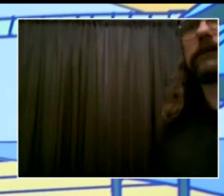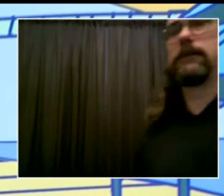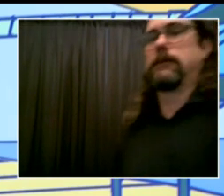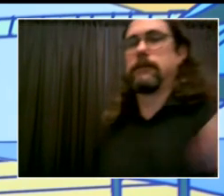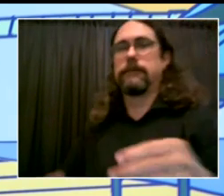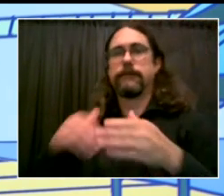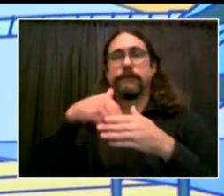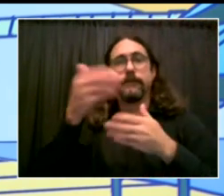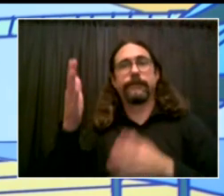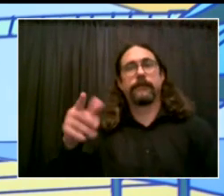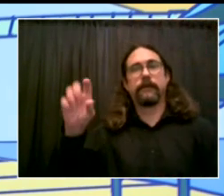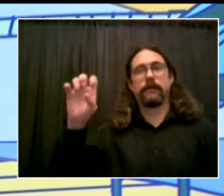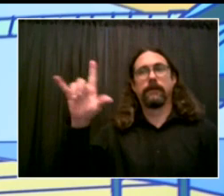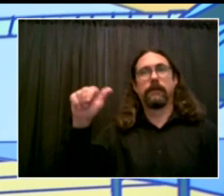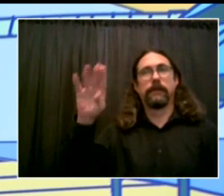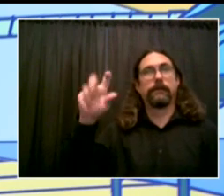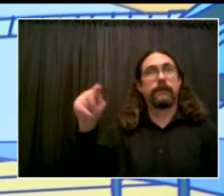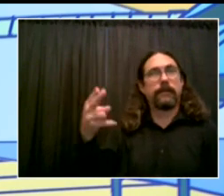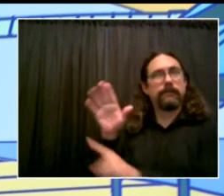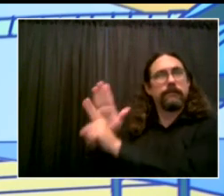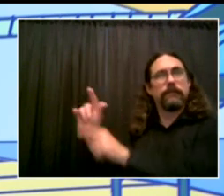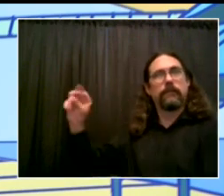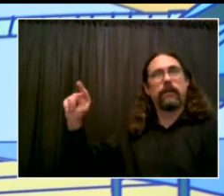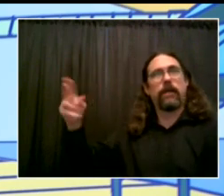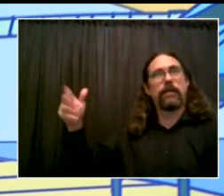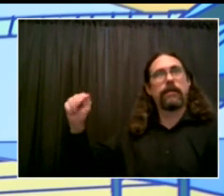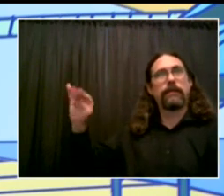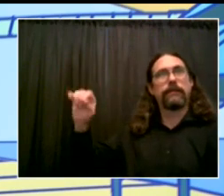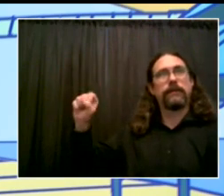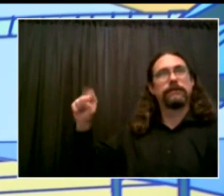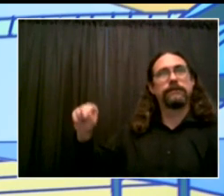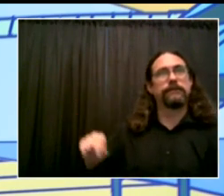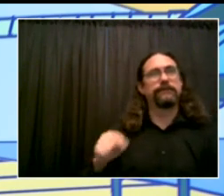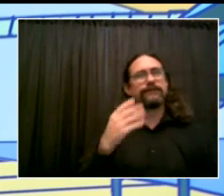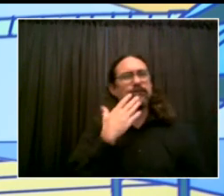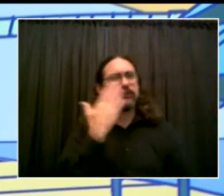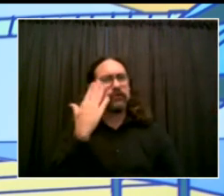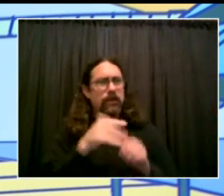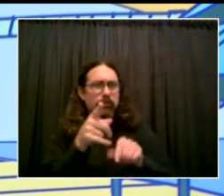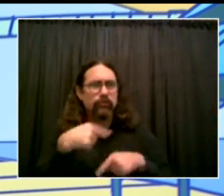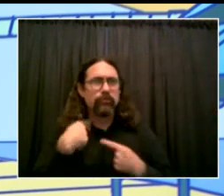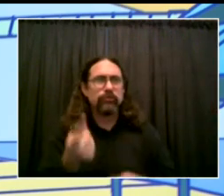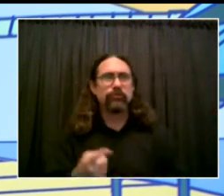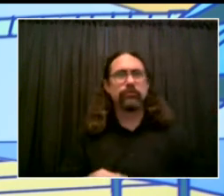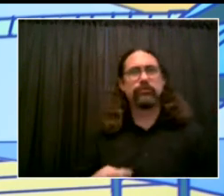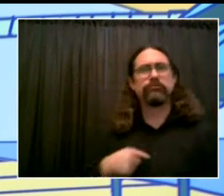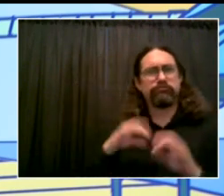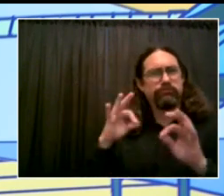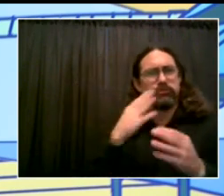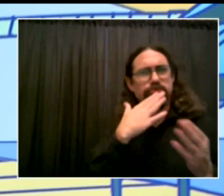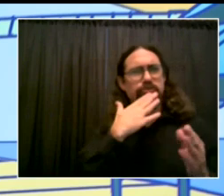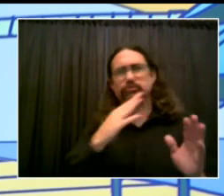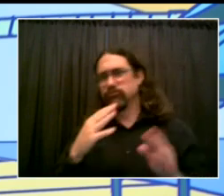I'm good. I have some questions on schools, too. Regarding vaccinated